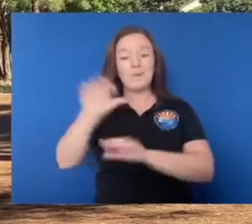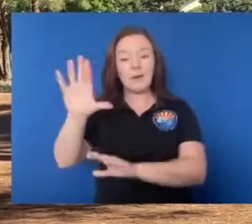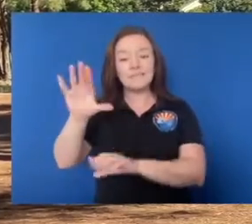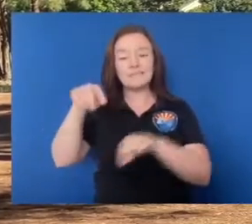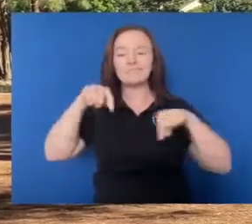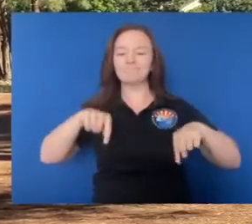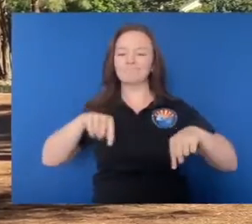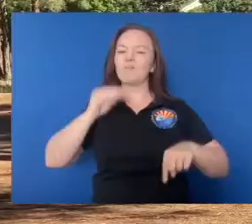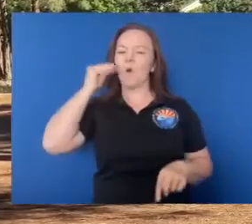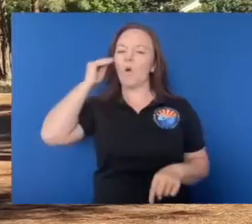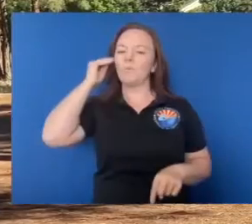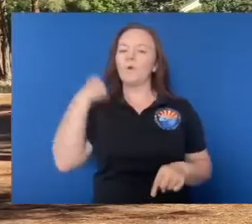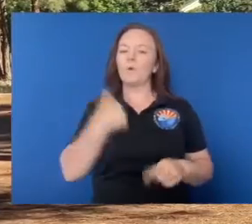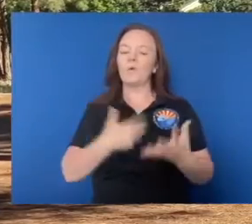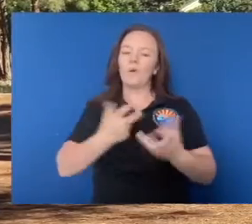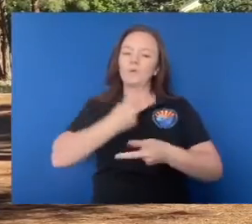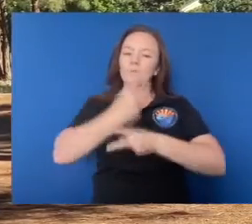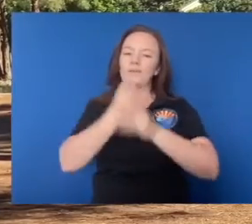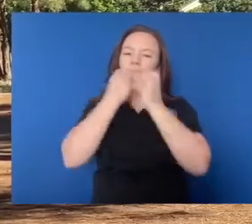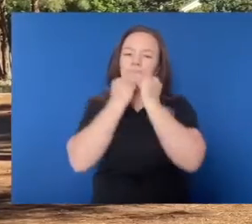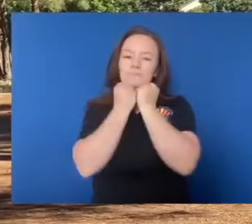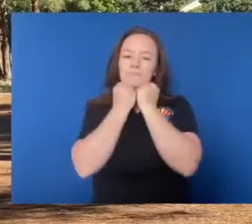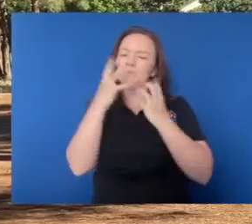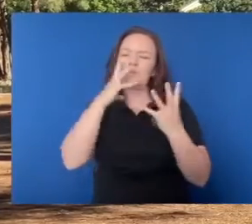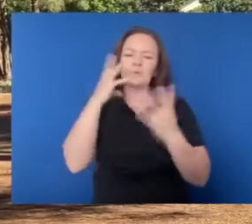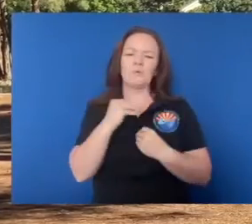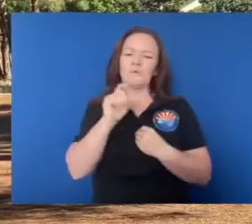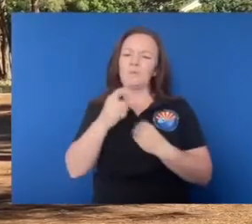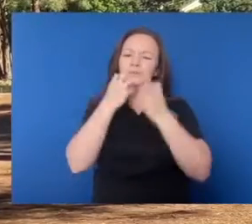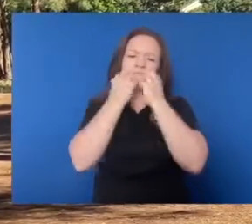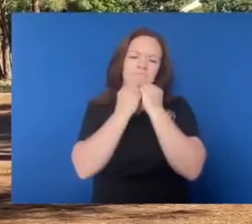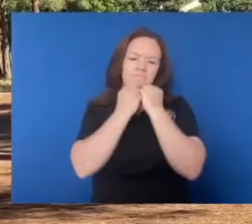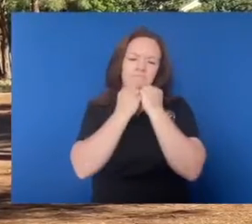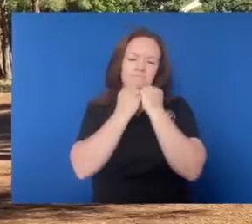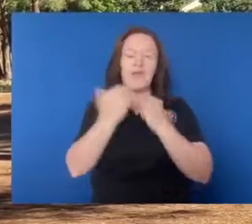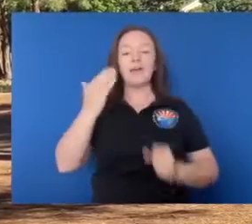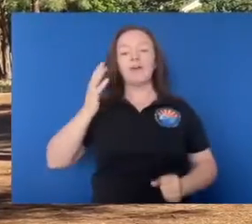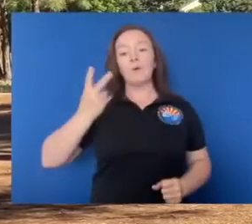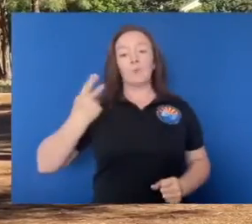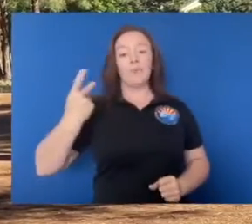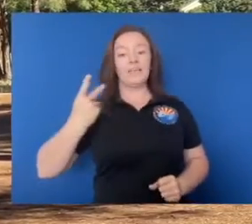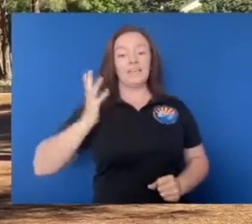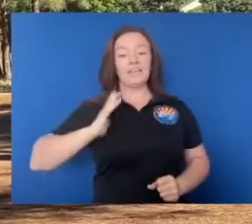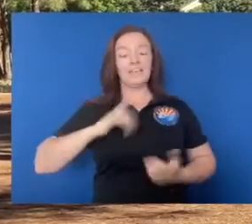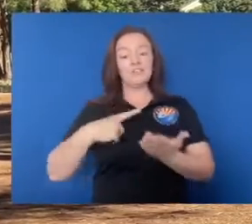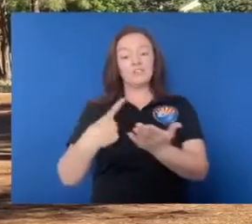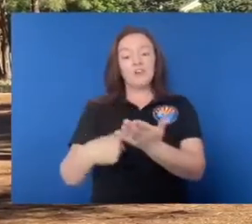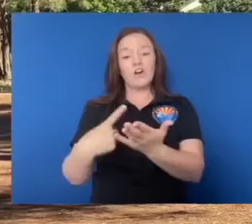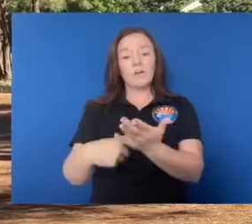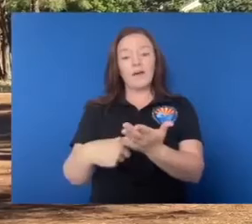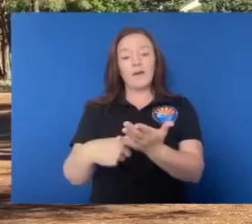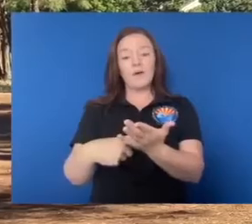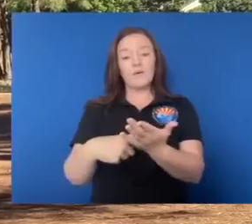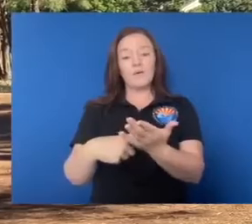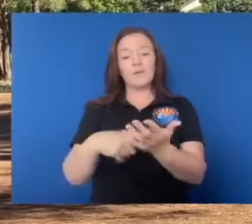is a home and we want it to stay that way. It's too beautiful to let go. I know we were talking earlier about